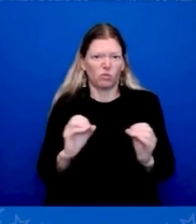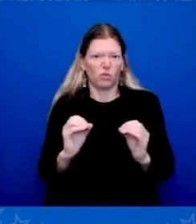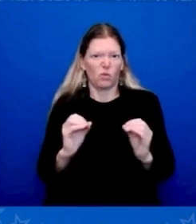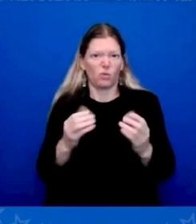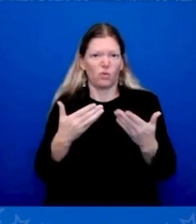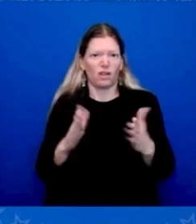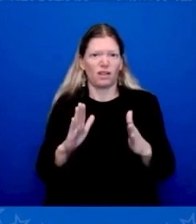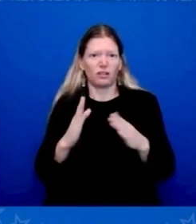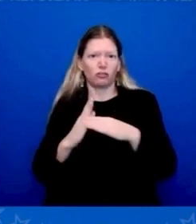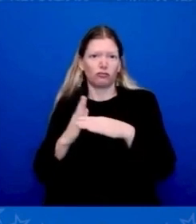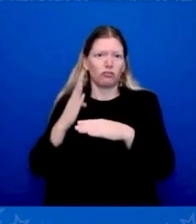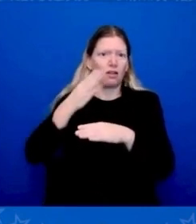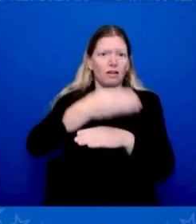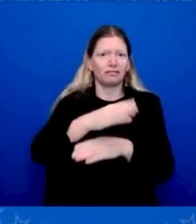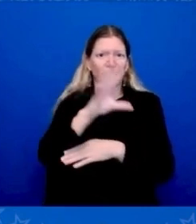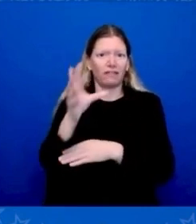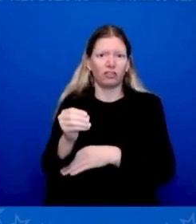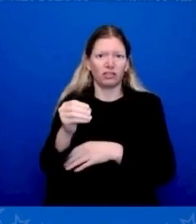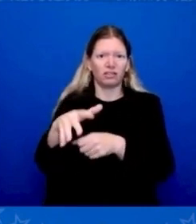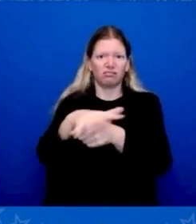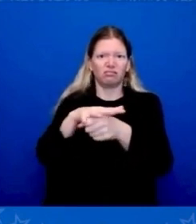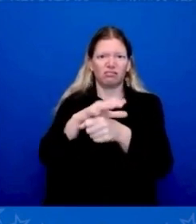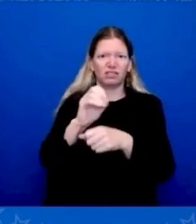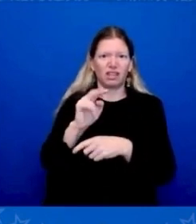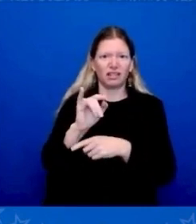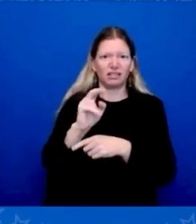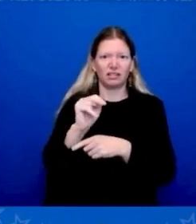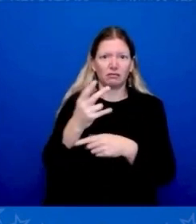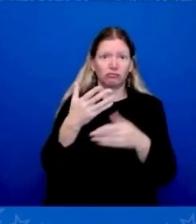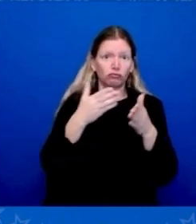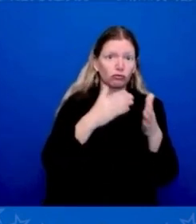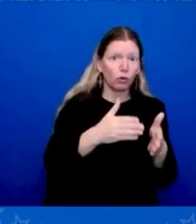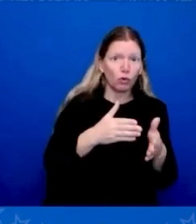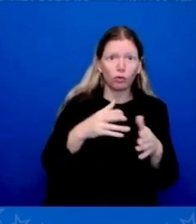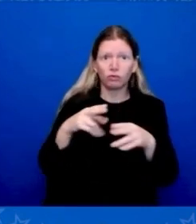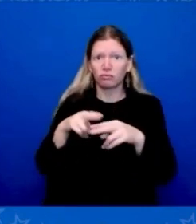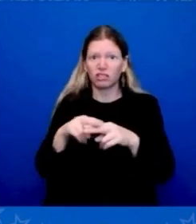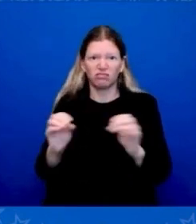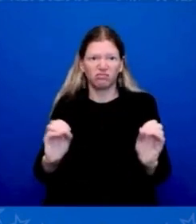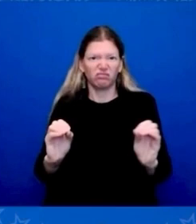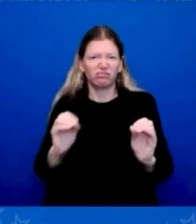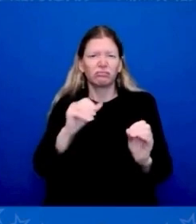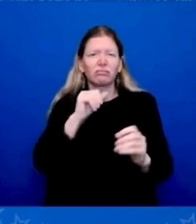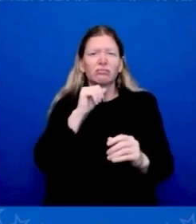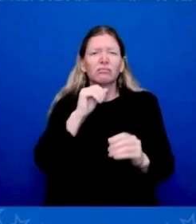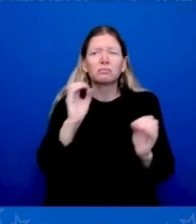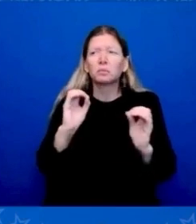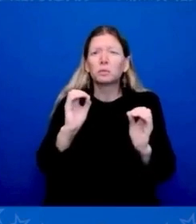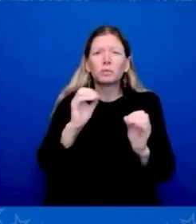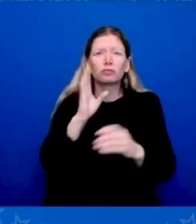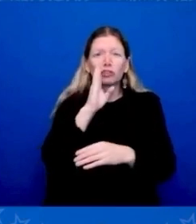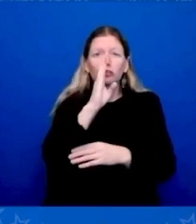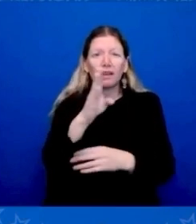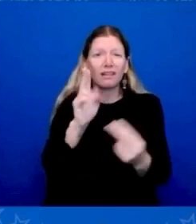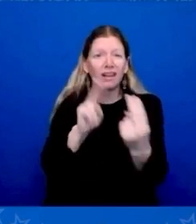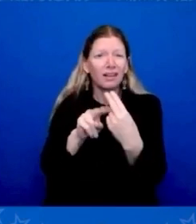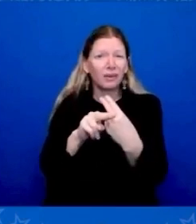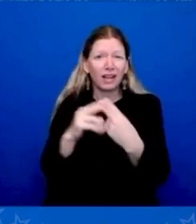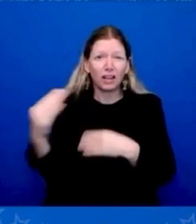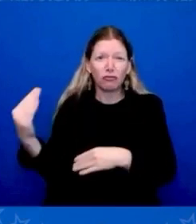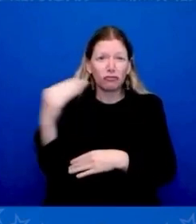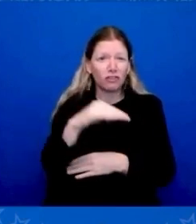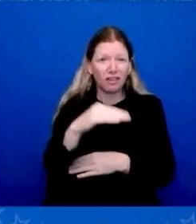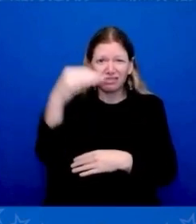assume, for the sake of discussion, we talk about food shortages. Assume there was one country in that vast continent that had